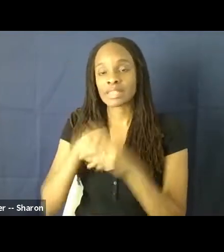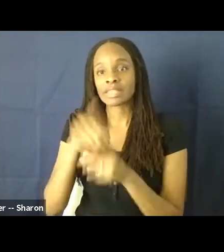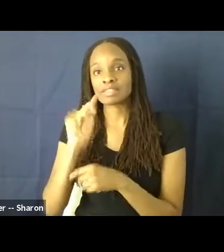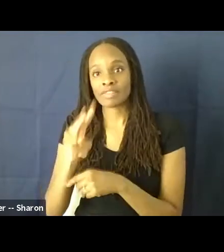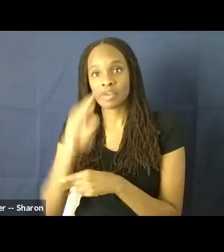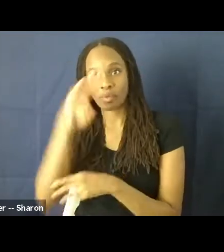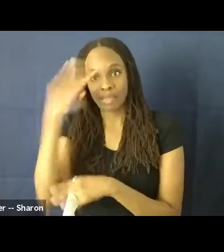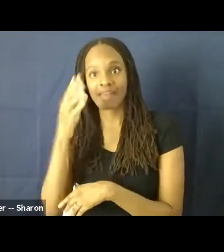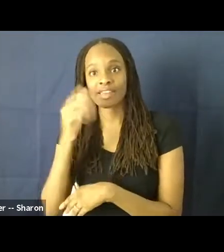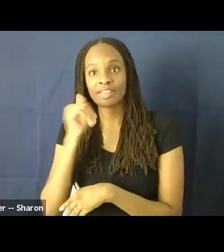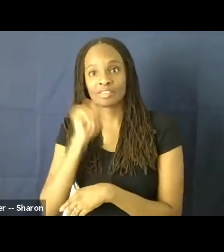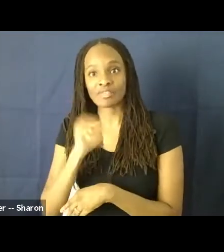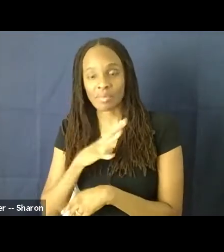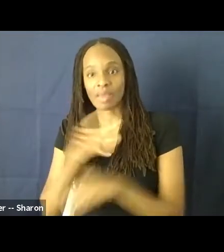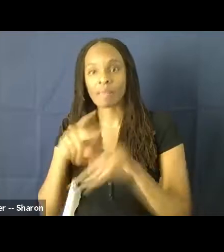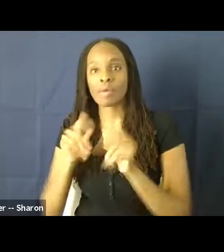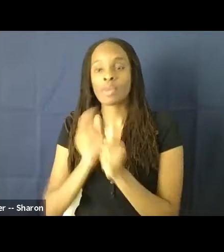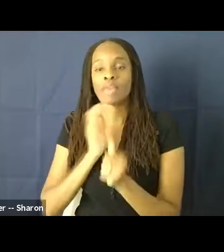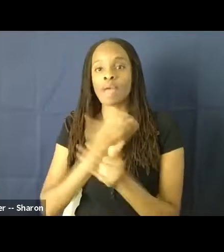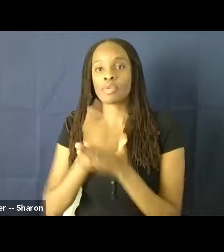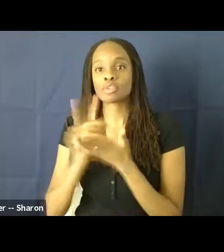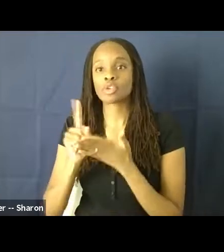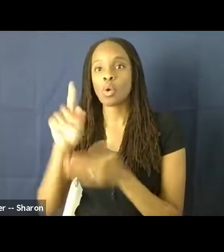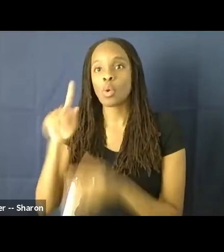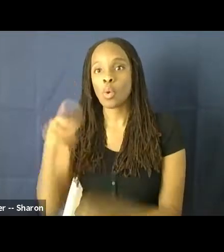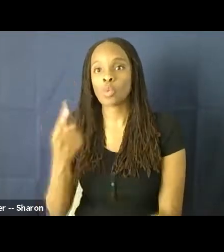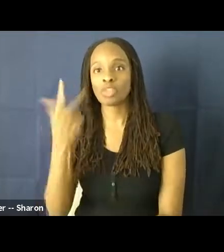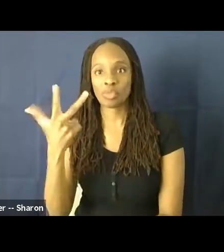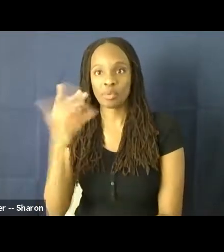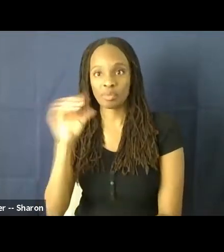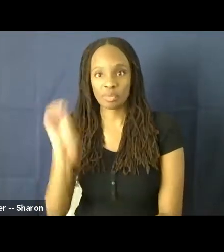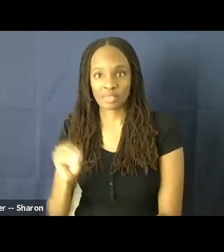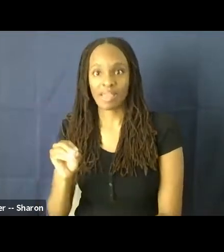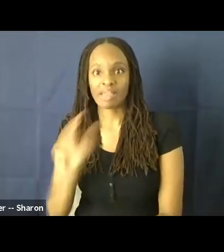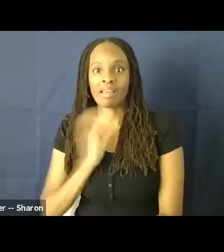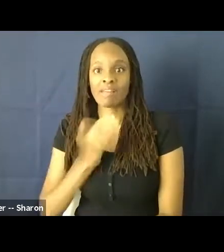our research, we found that only 3% of television characters are black and female.